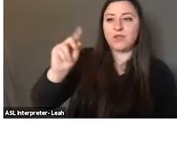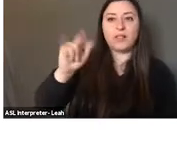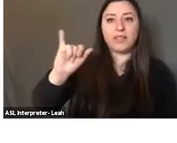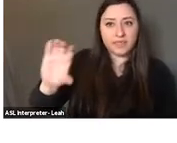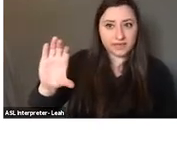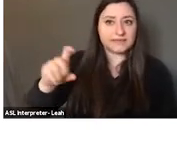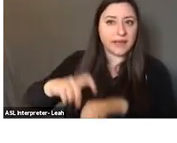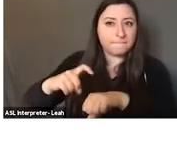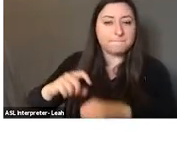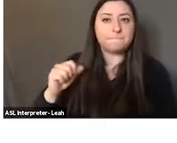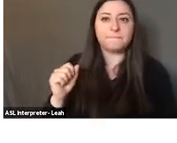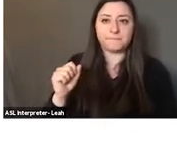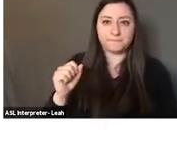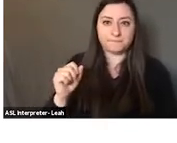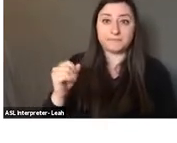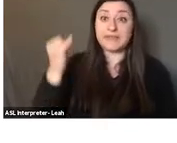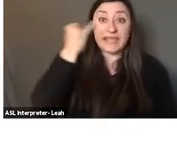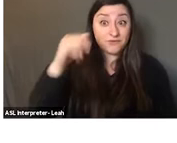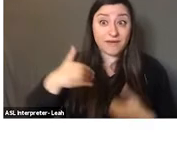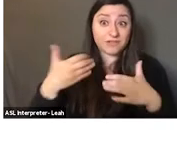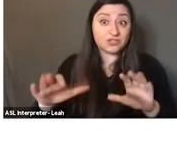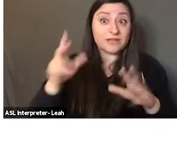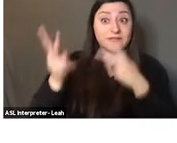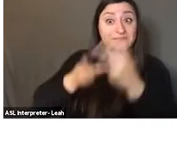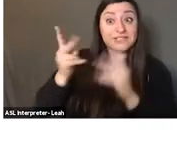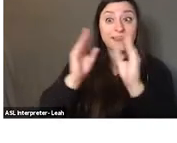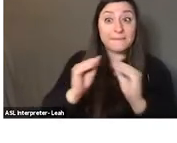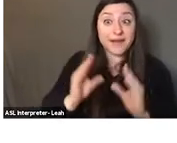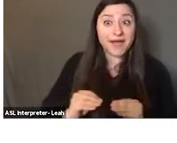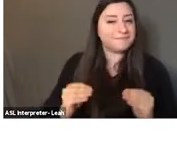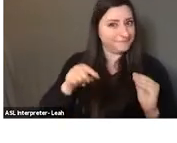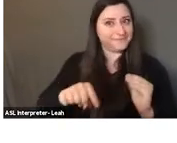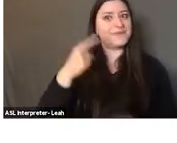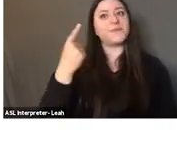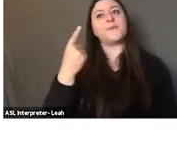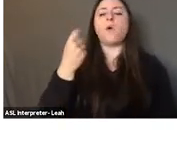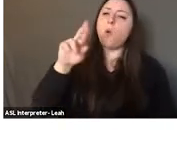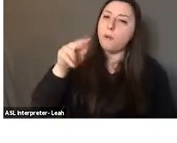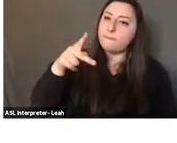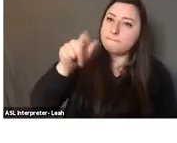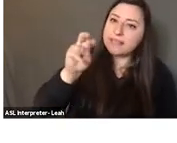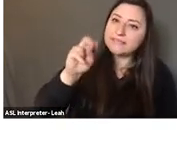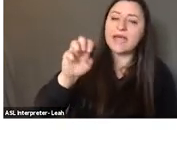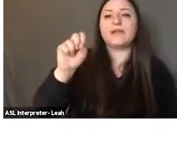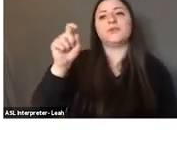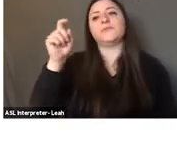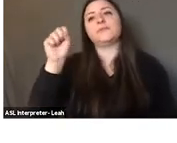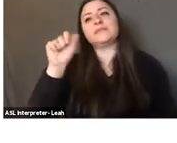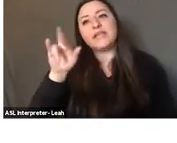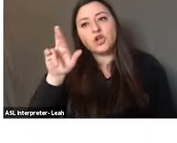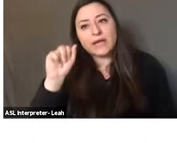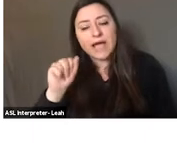bread, especially the Tanur. If you get the chance to visit Lebanon, this is one of, or Palestine, or Syria, or Turkey,